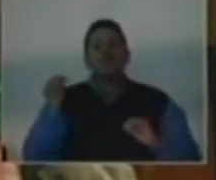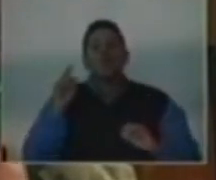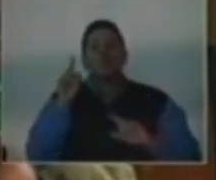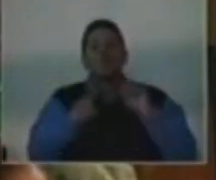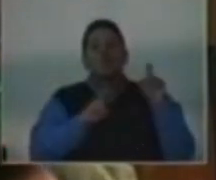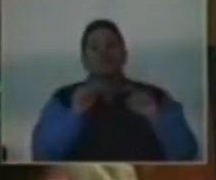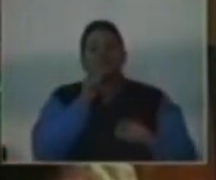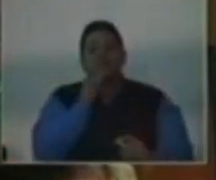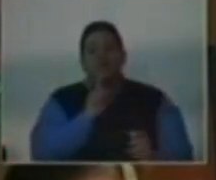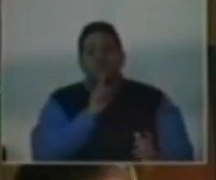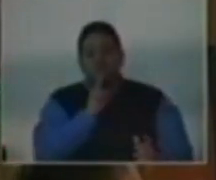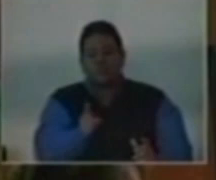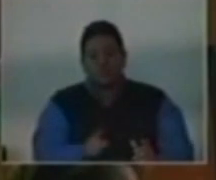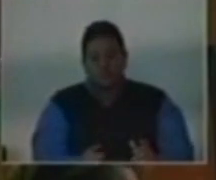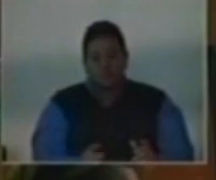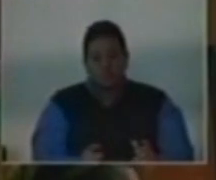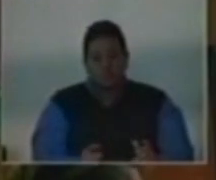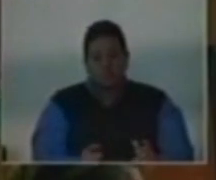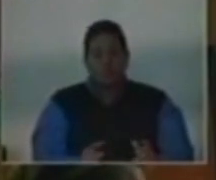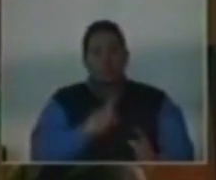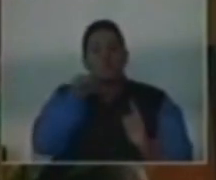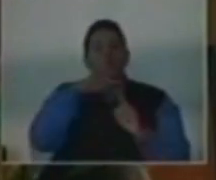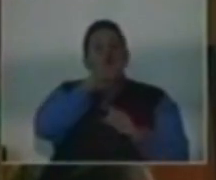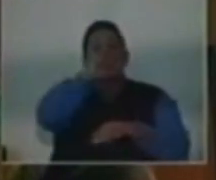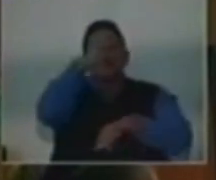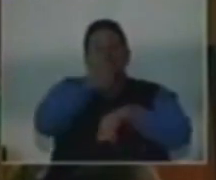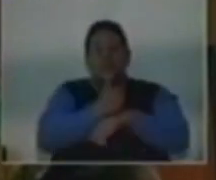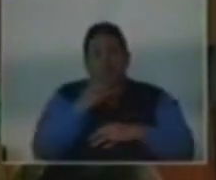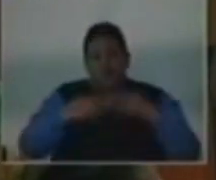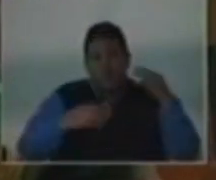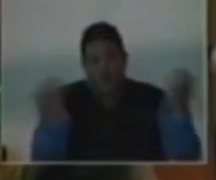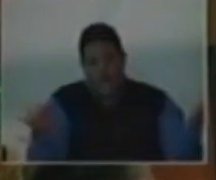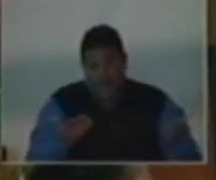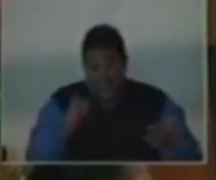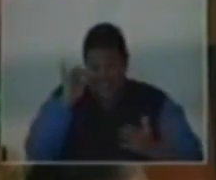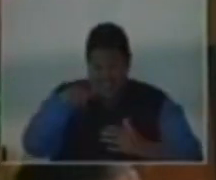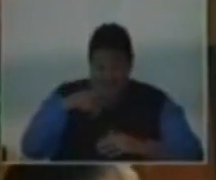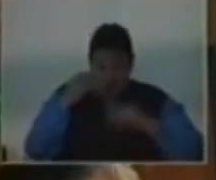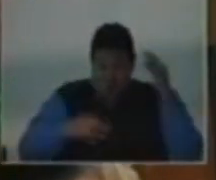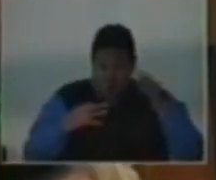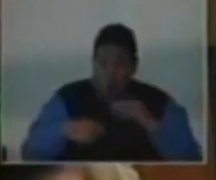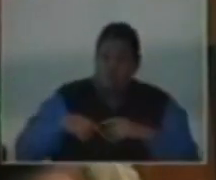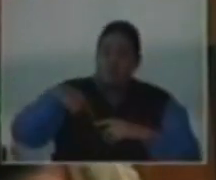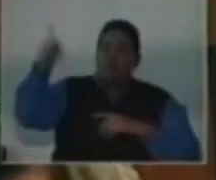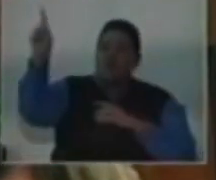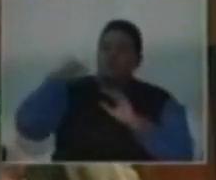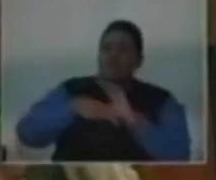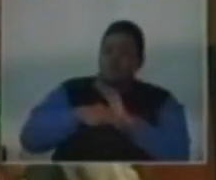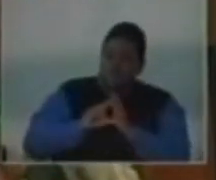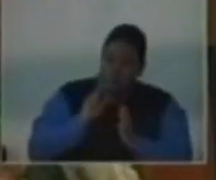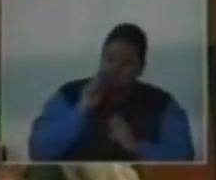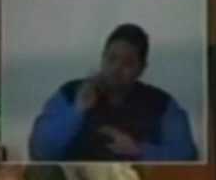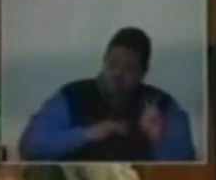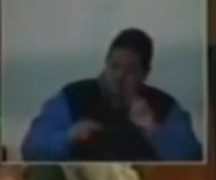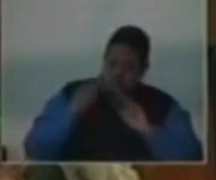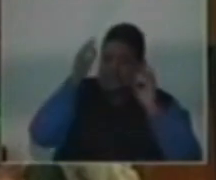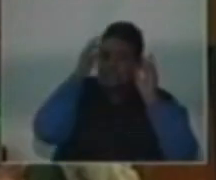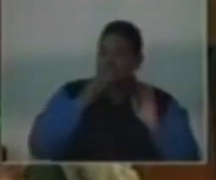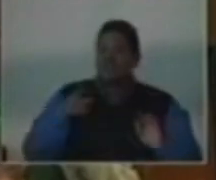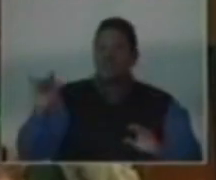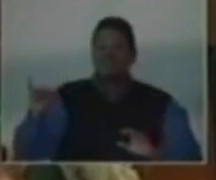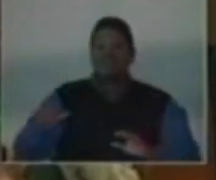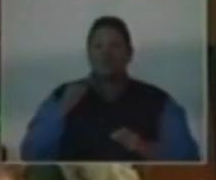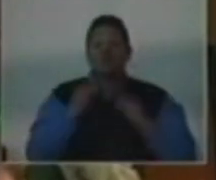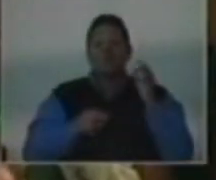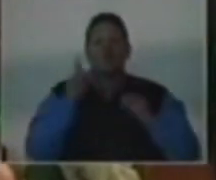uncertainty. When you establish a court here and that court goes to review a decision of the appeals